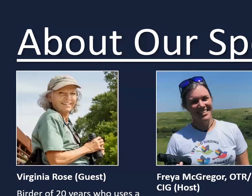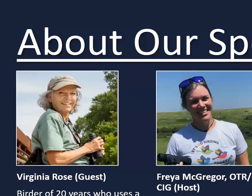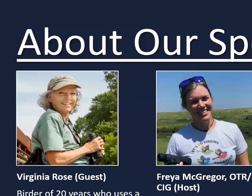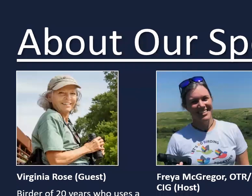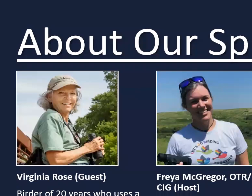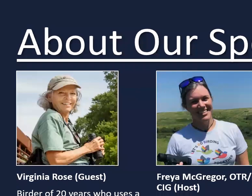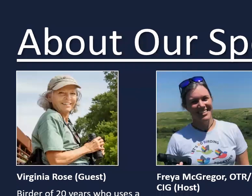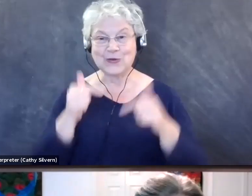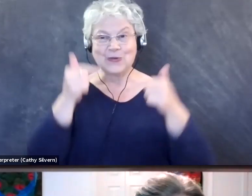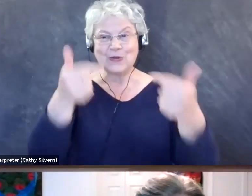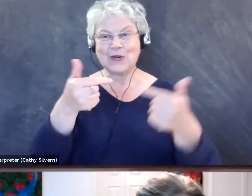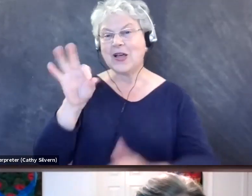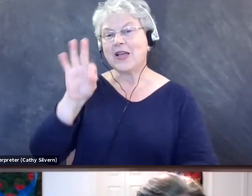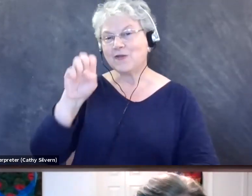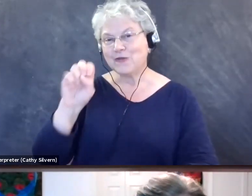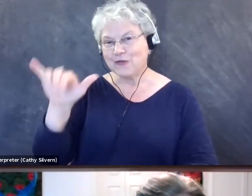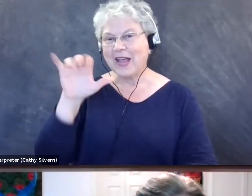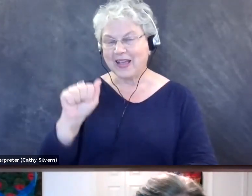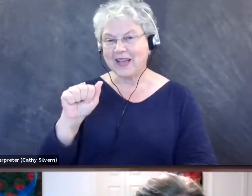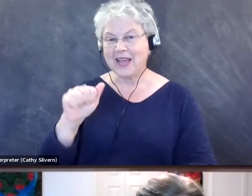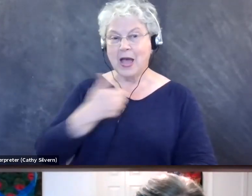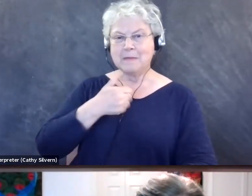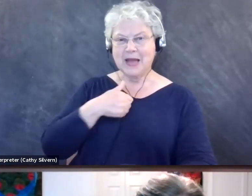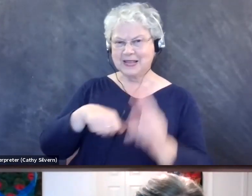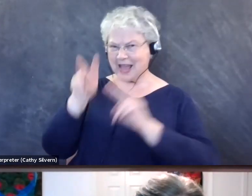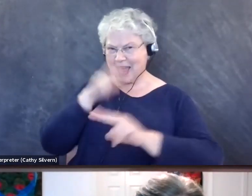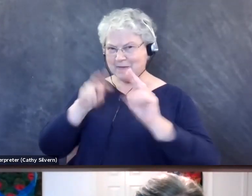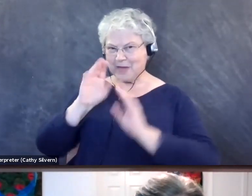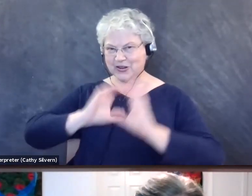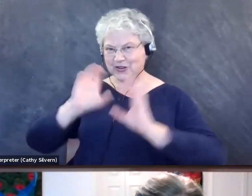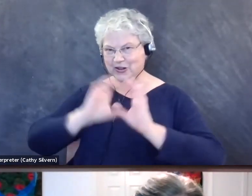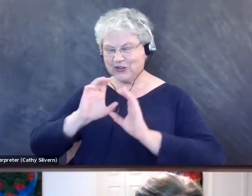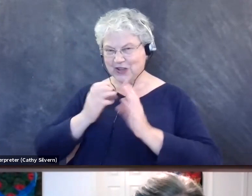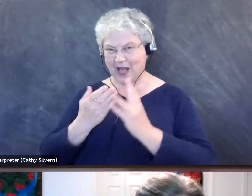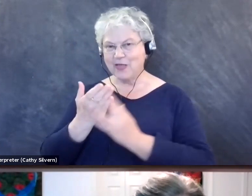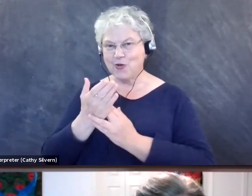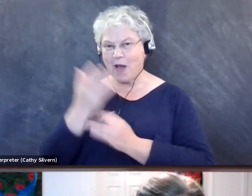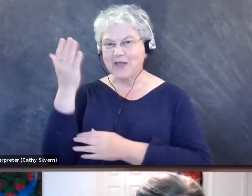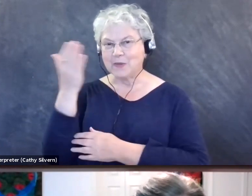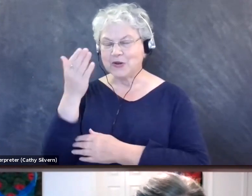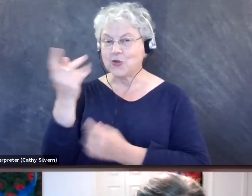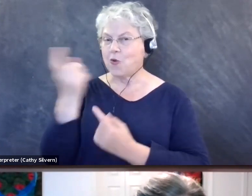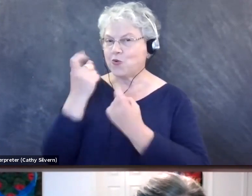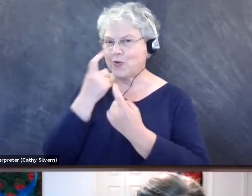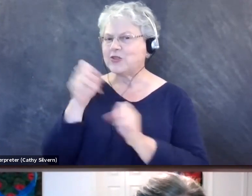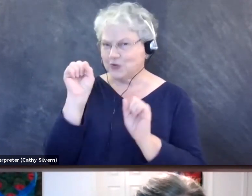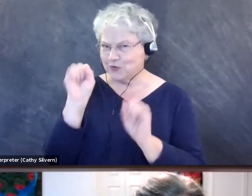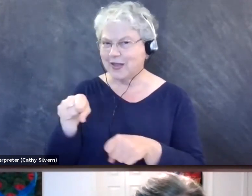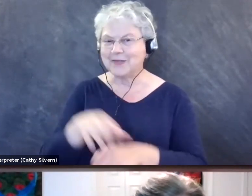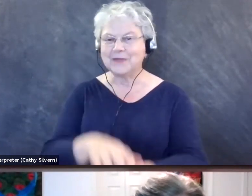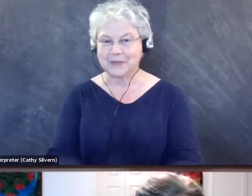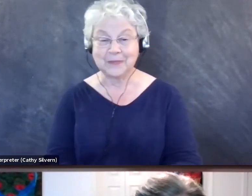to Freya and I'll be monitoring the chat throughout. So feel free to ask me questions as well.